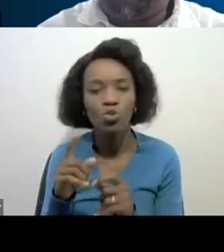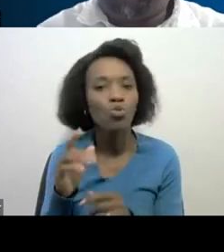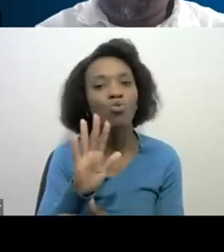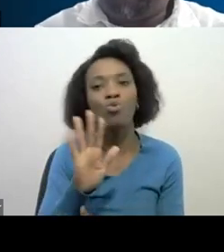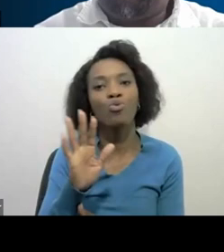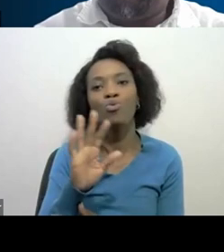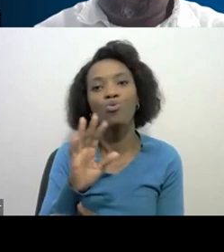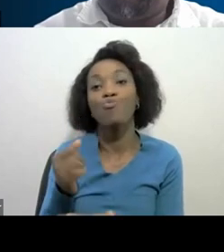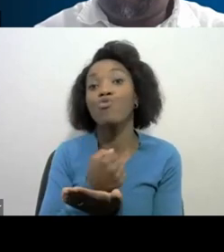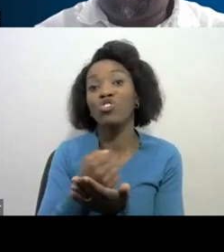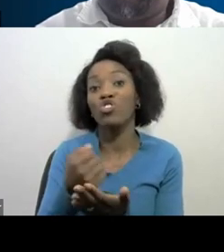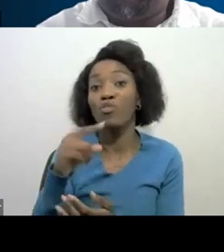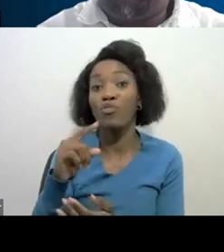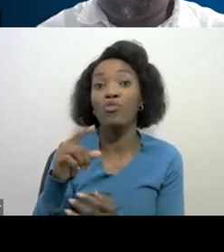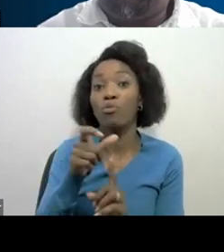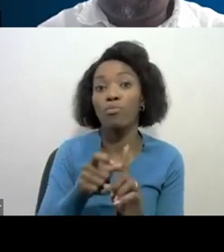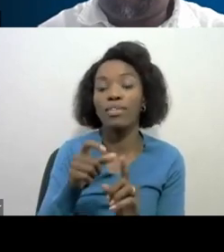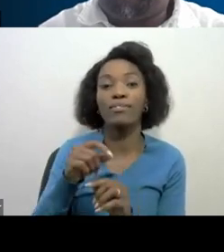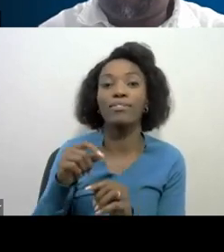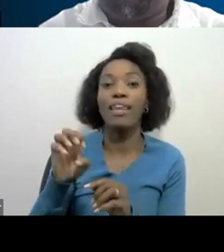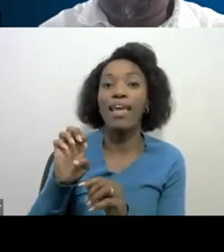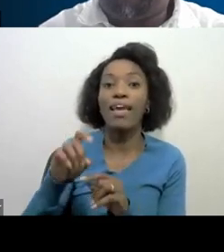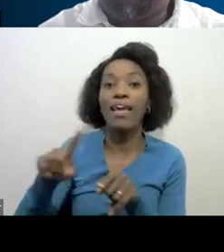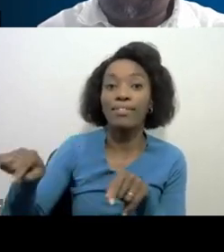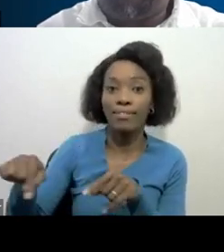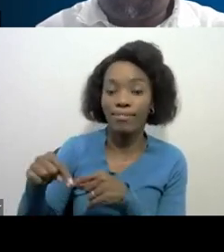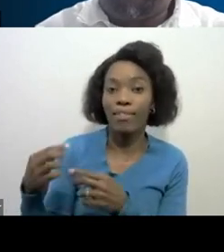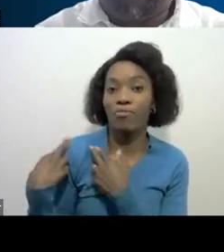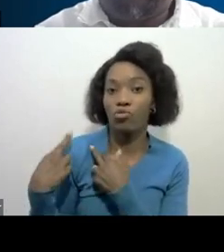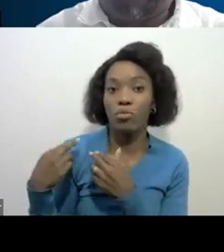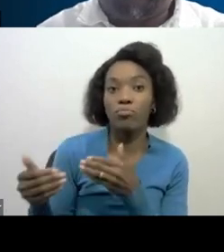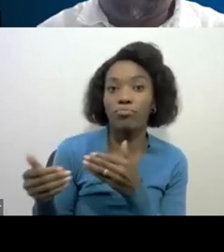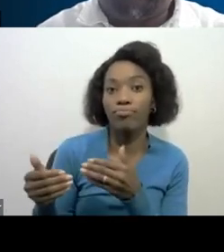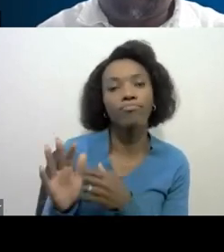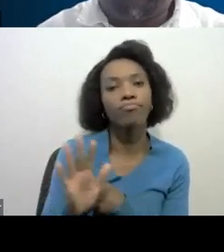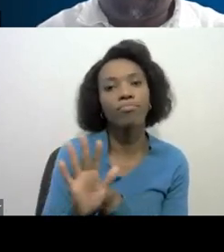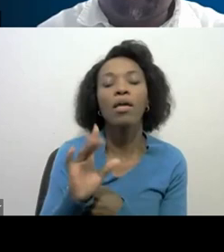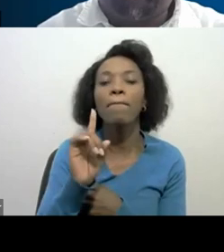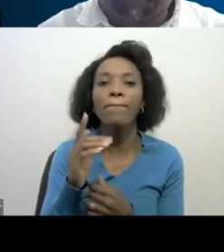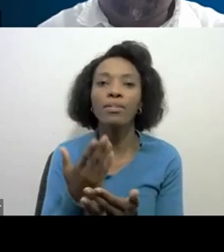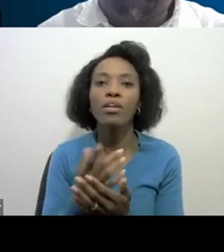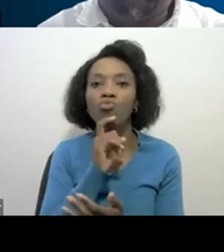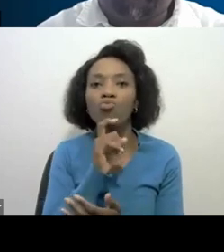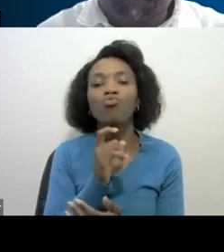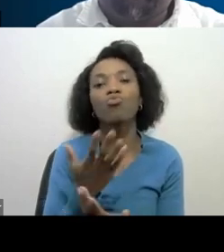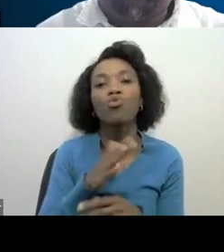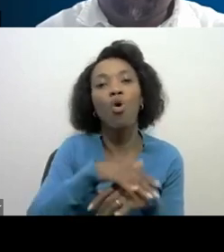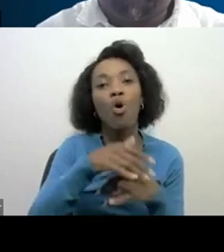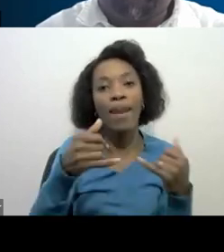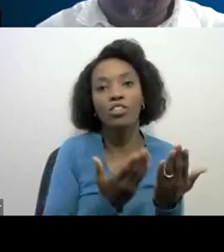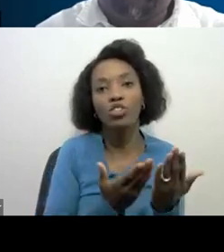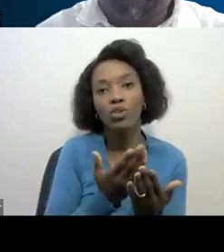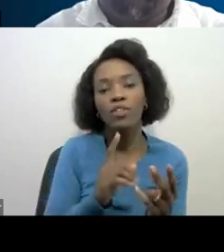for registration for an estate but you can use the online service on the website for the digital